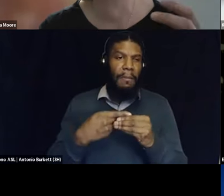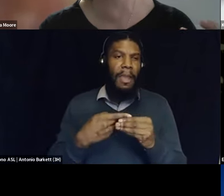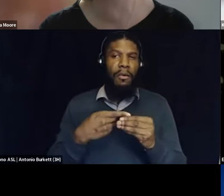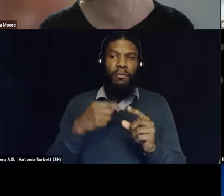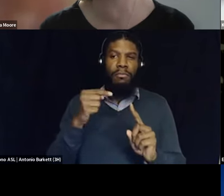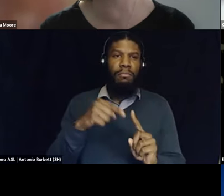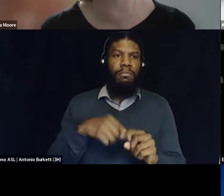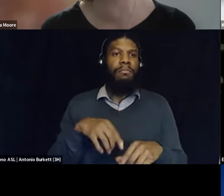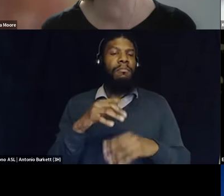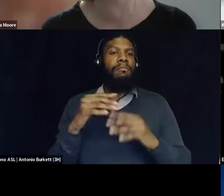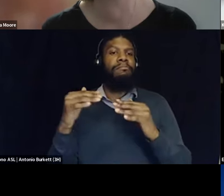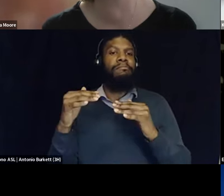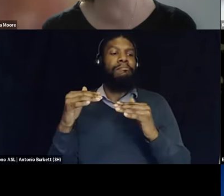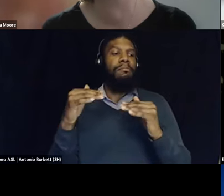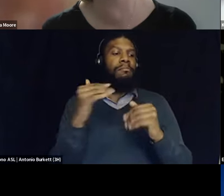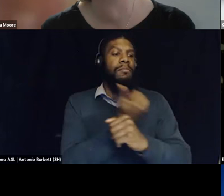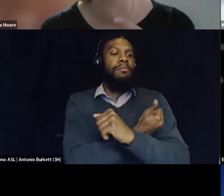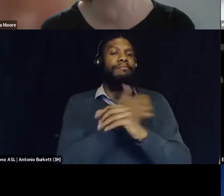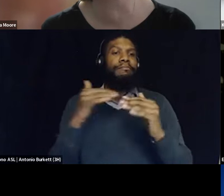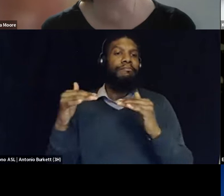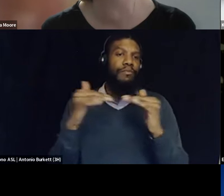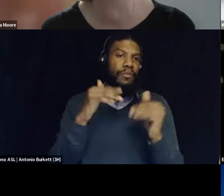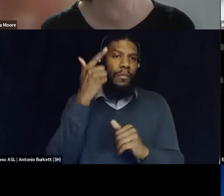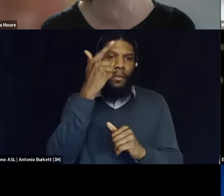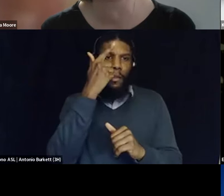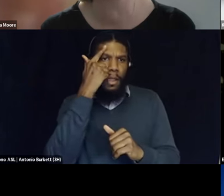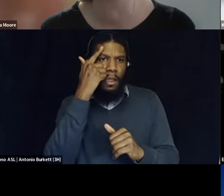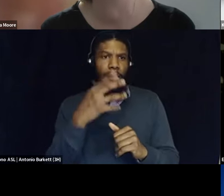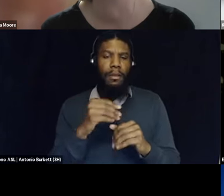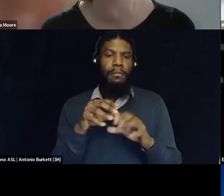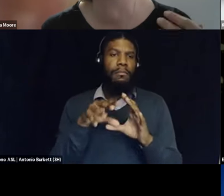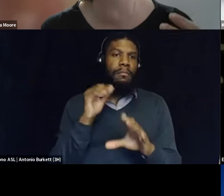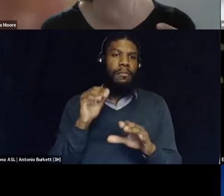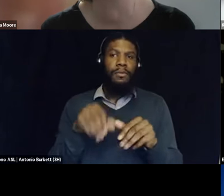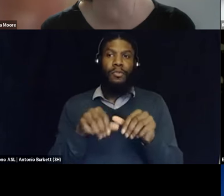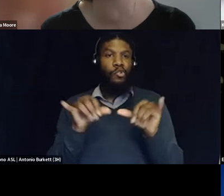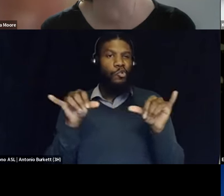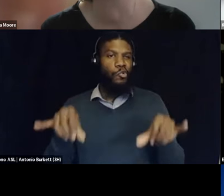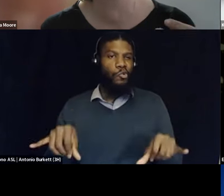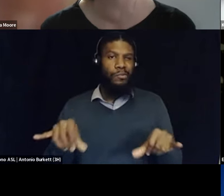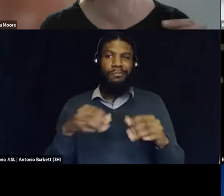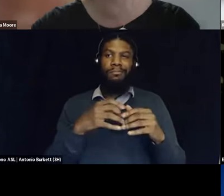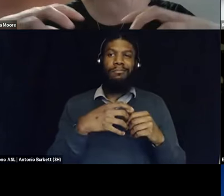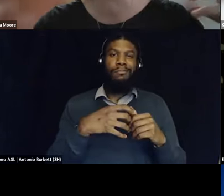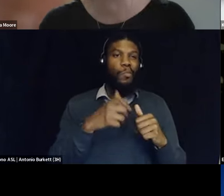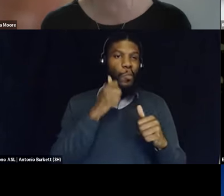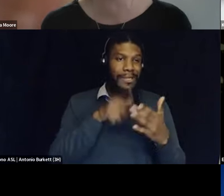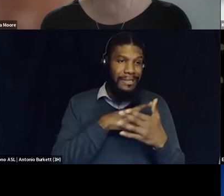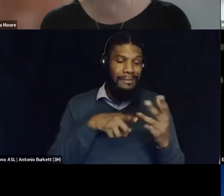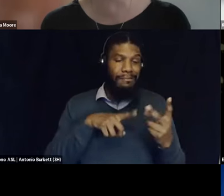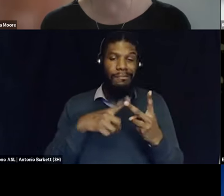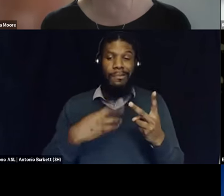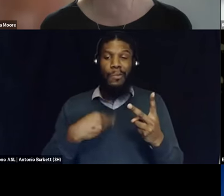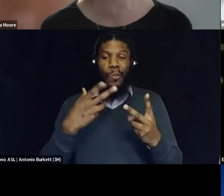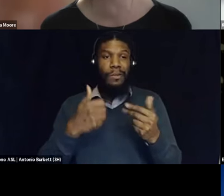not at all siloed outside of structural racism and white supremacy and so many of the other pervading